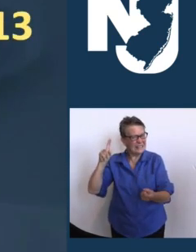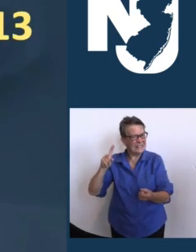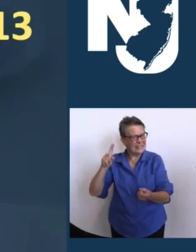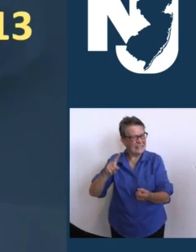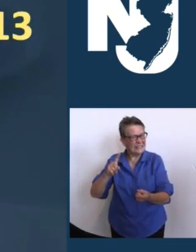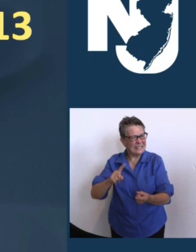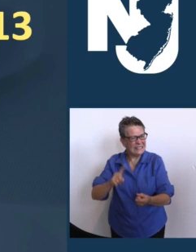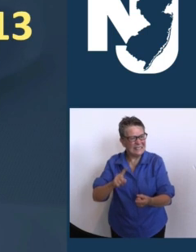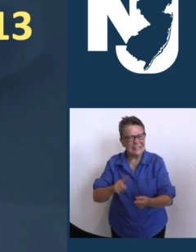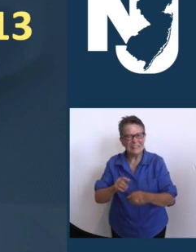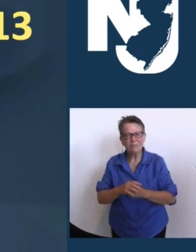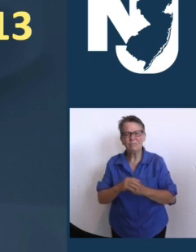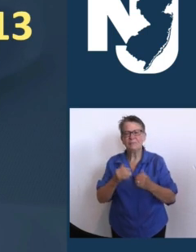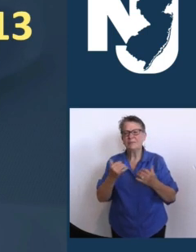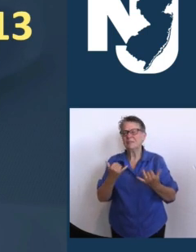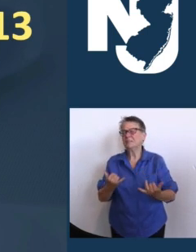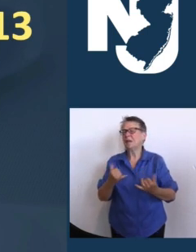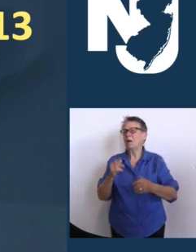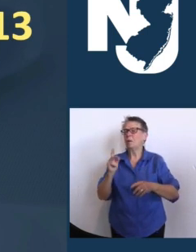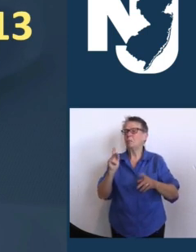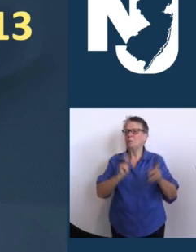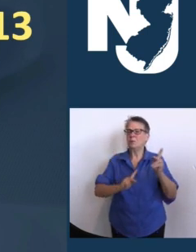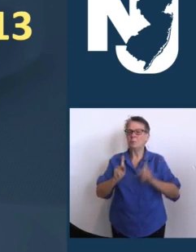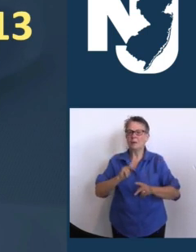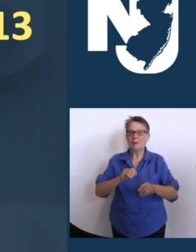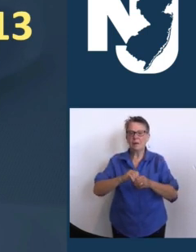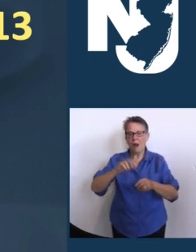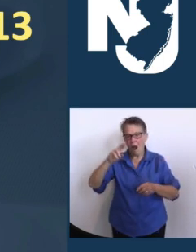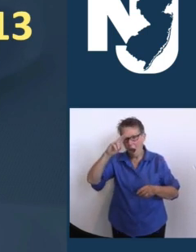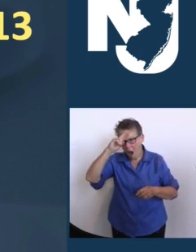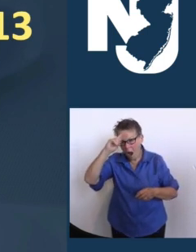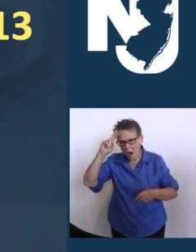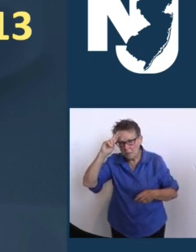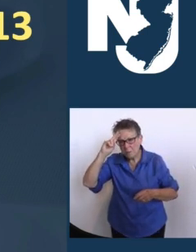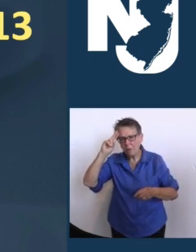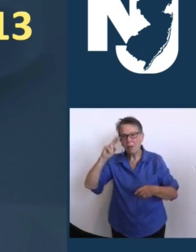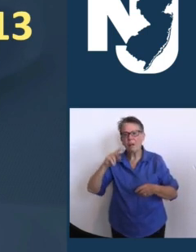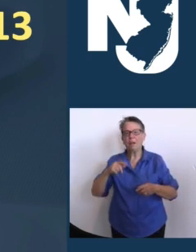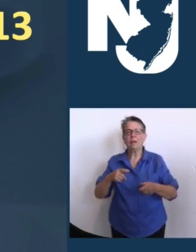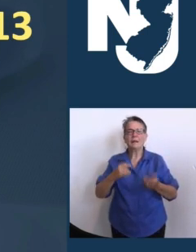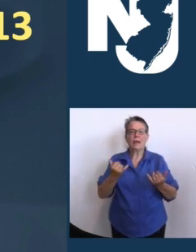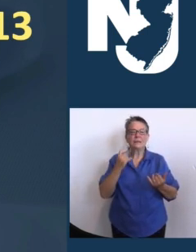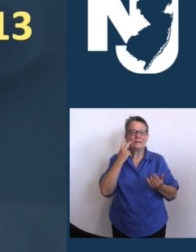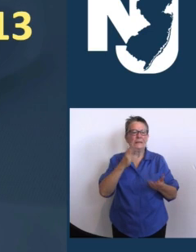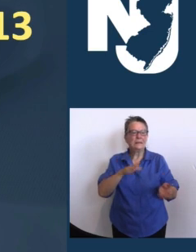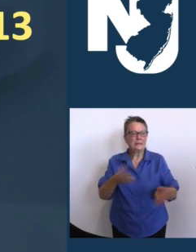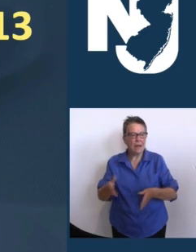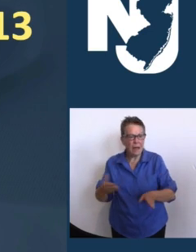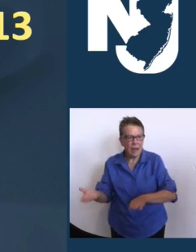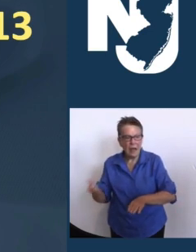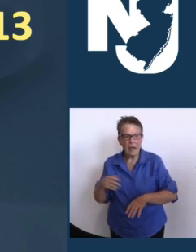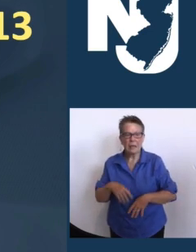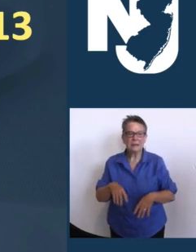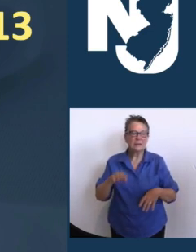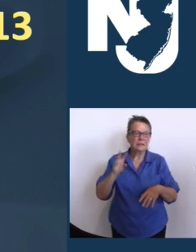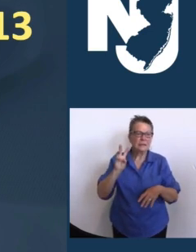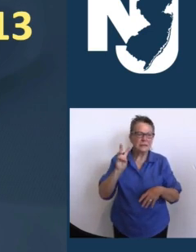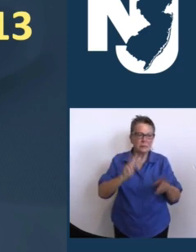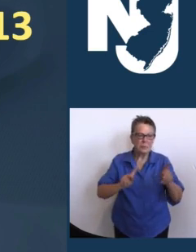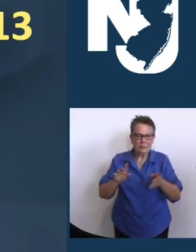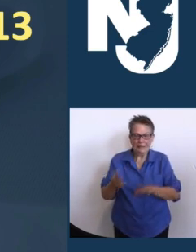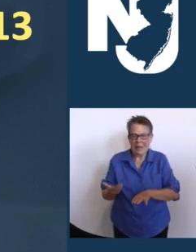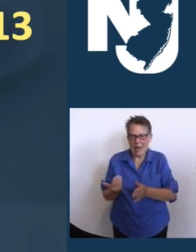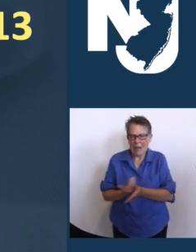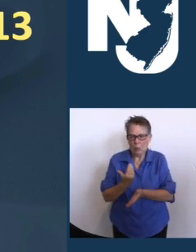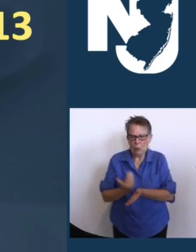confirmed losses of life, unfathomable. Now let's take a pause to remember several more of